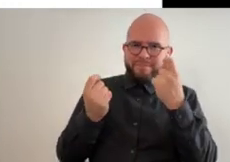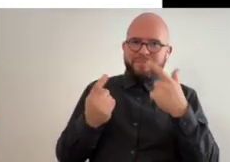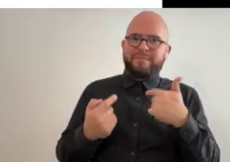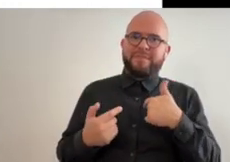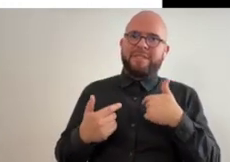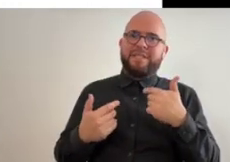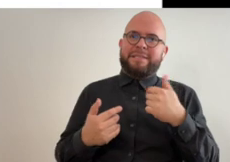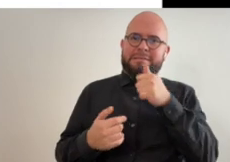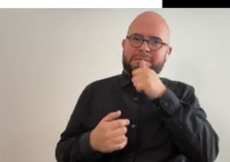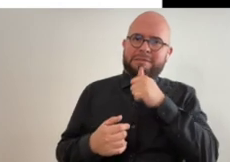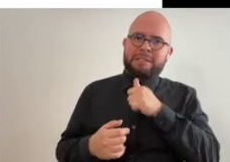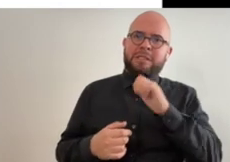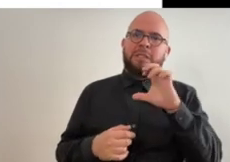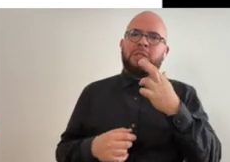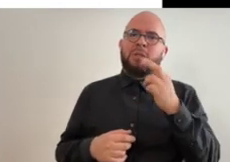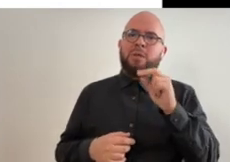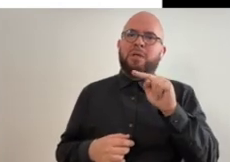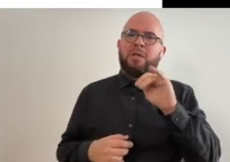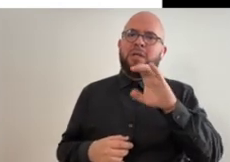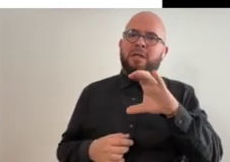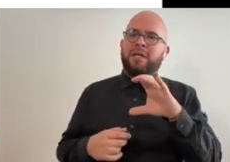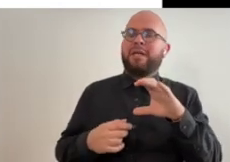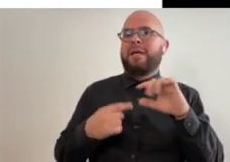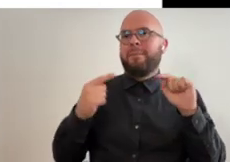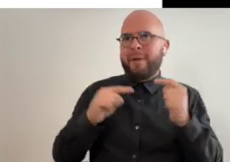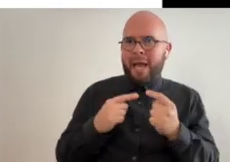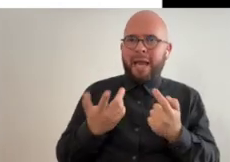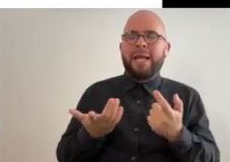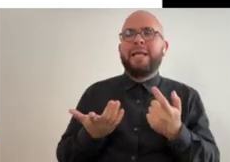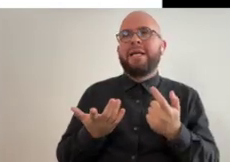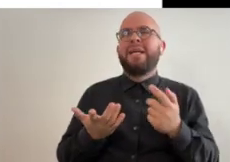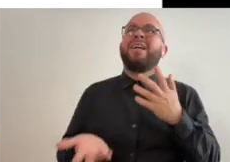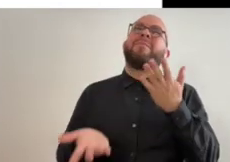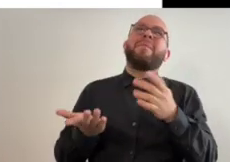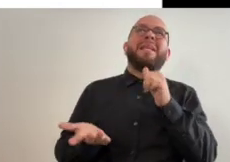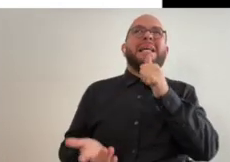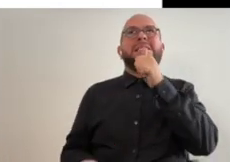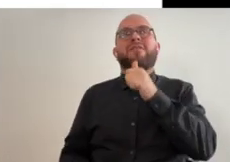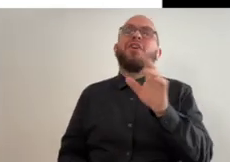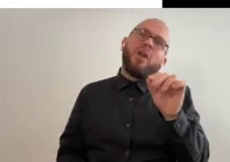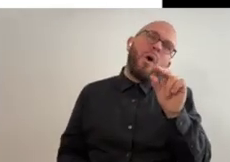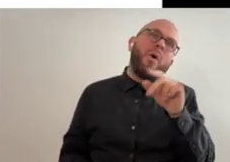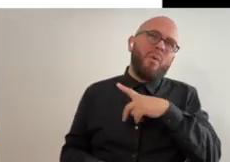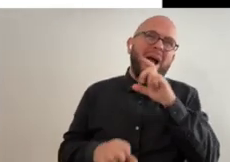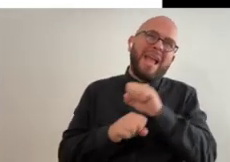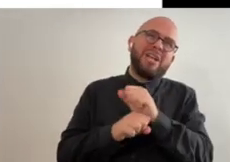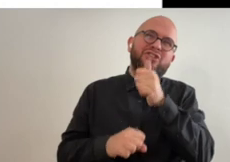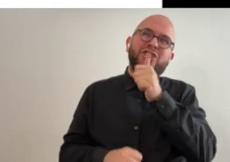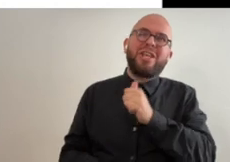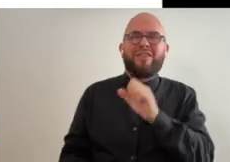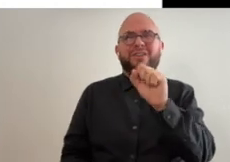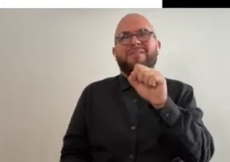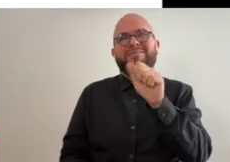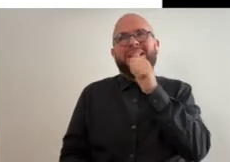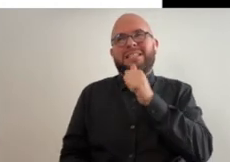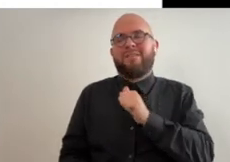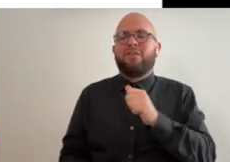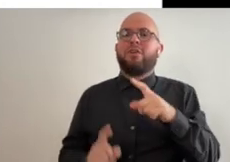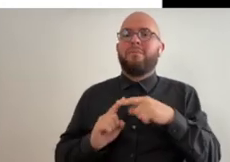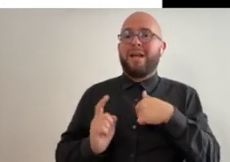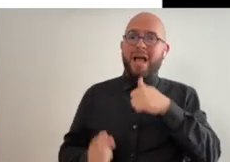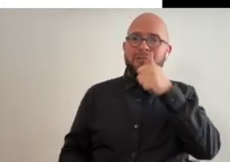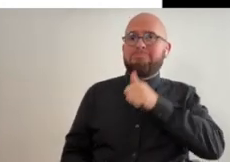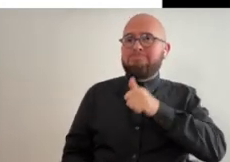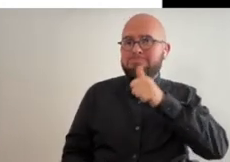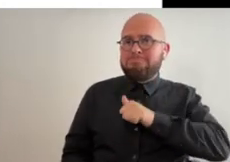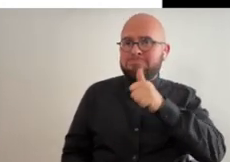i suffer from chronic pain which is um and i don't want to say i suffer oh no i do suffer